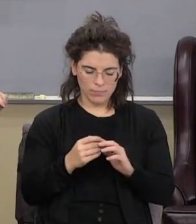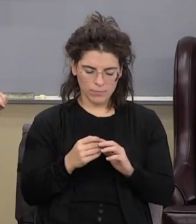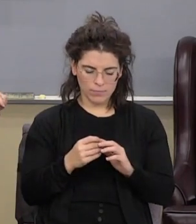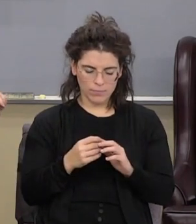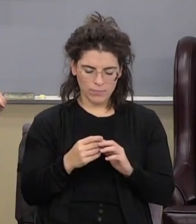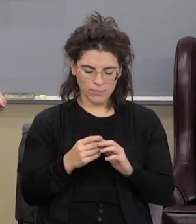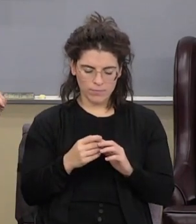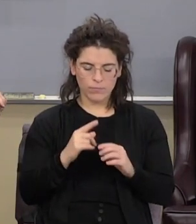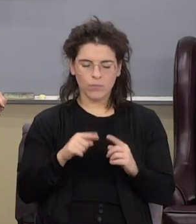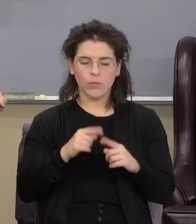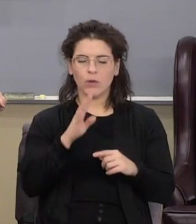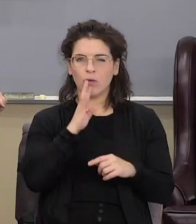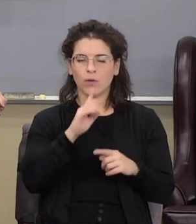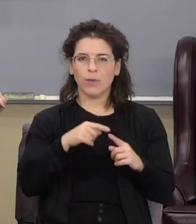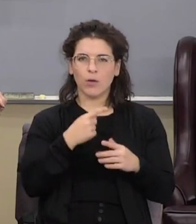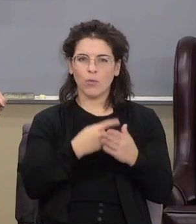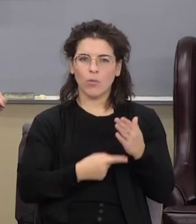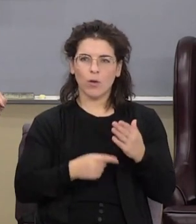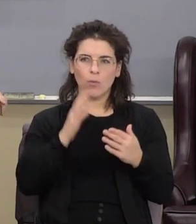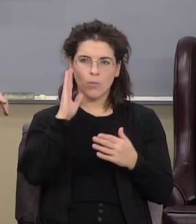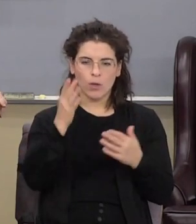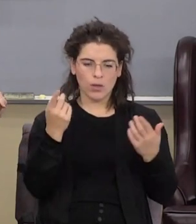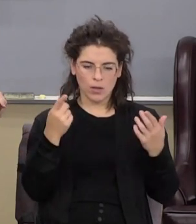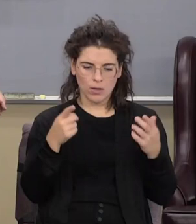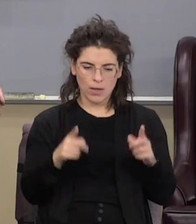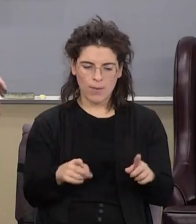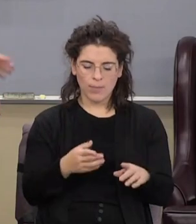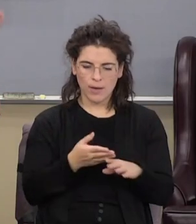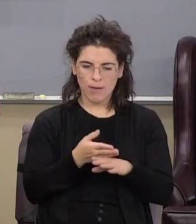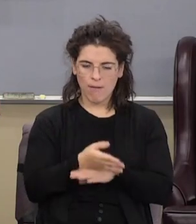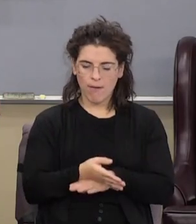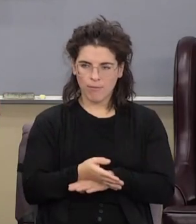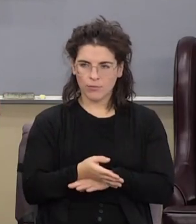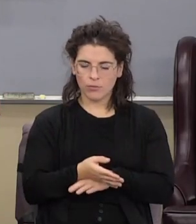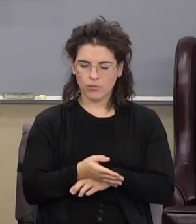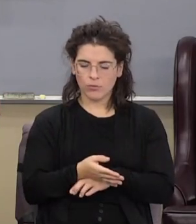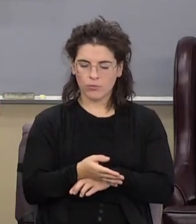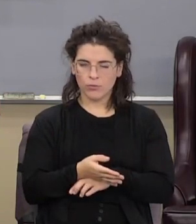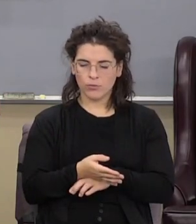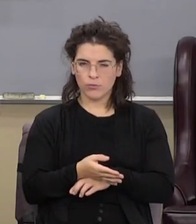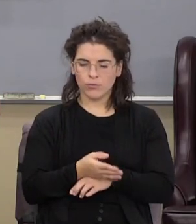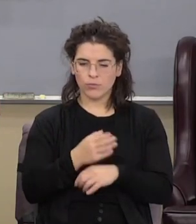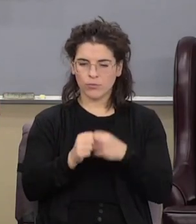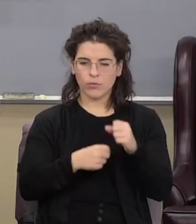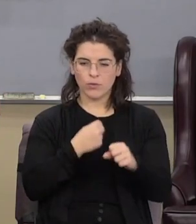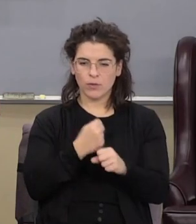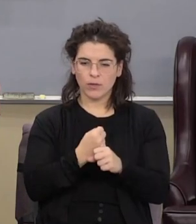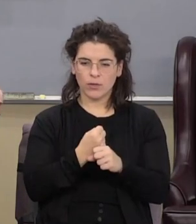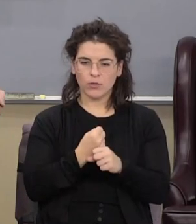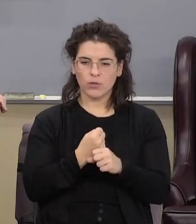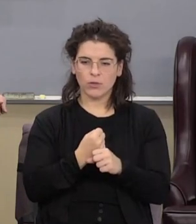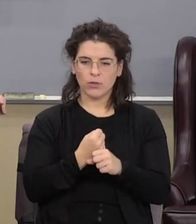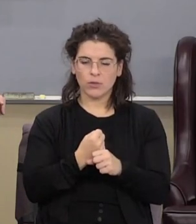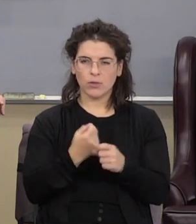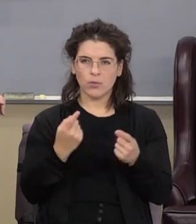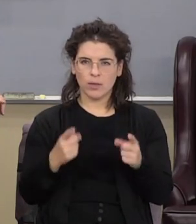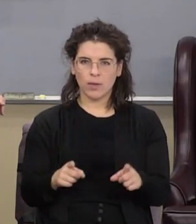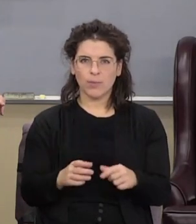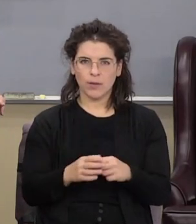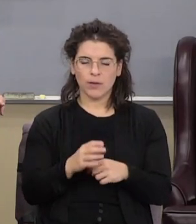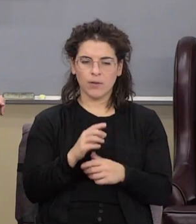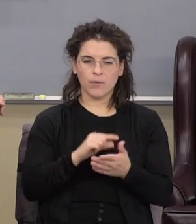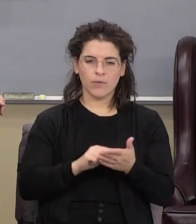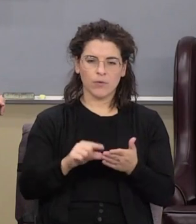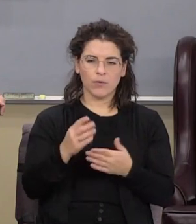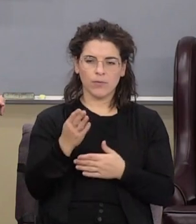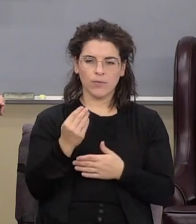when he talks about what's going to come after his in the ages to come verse